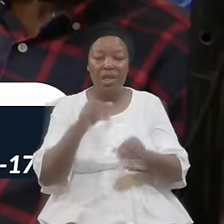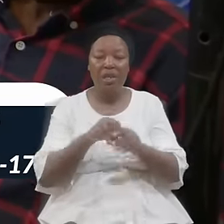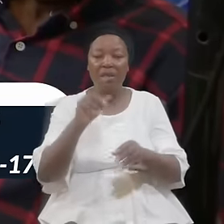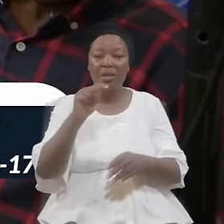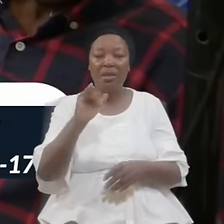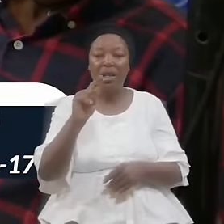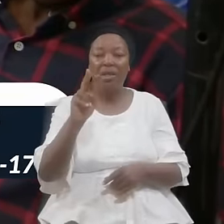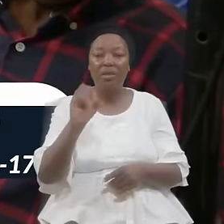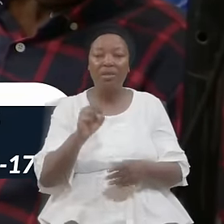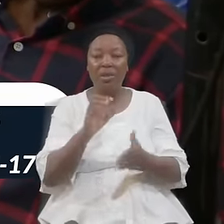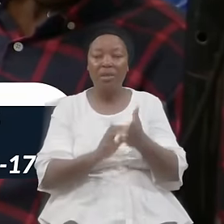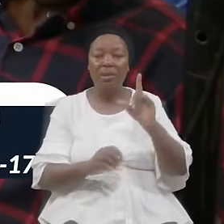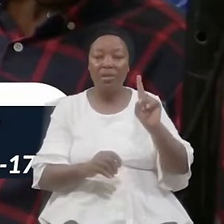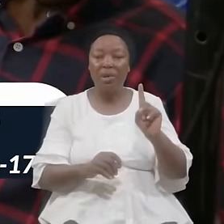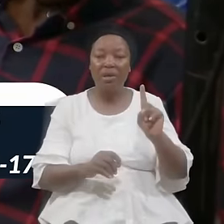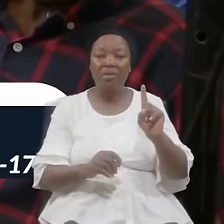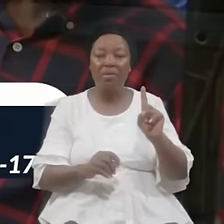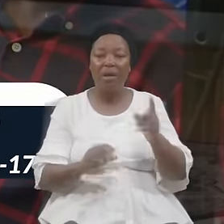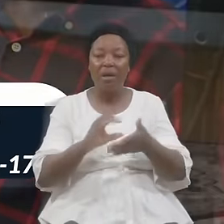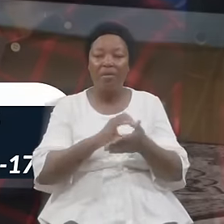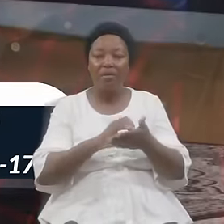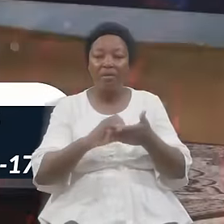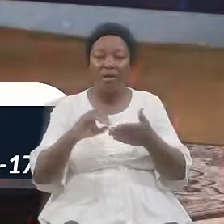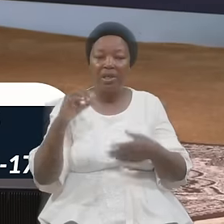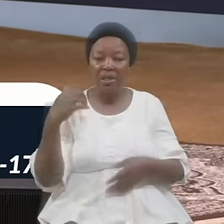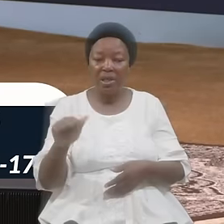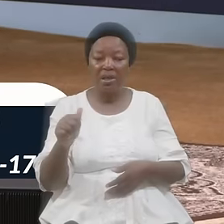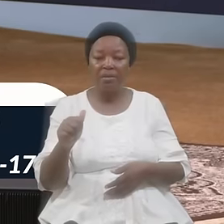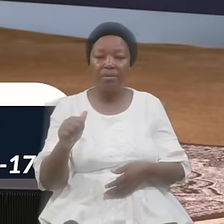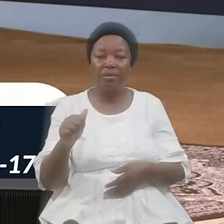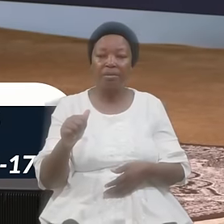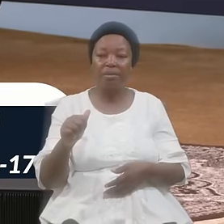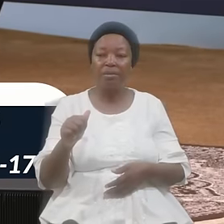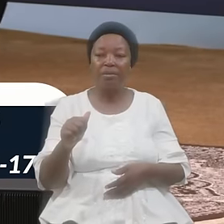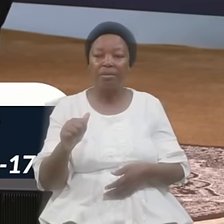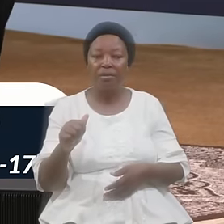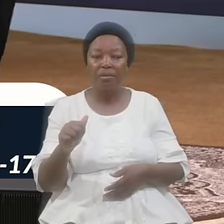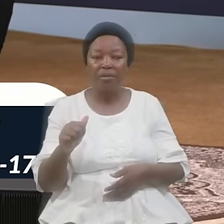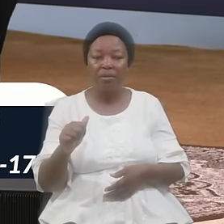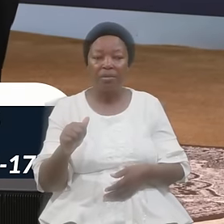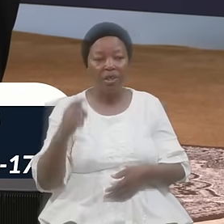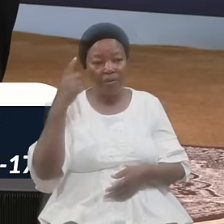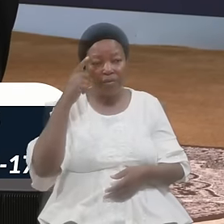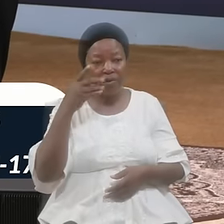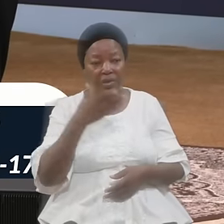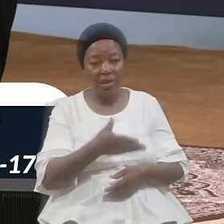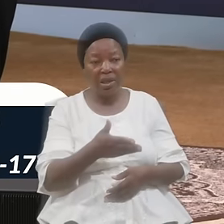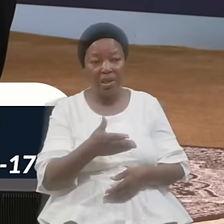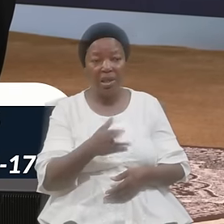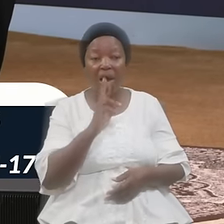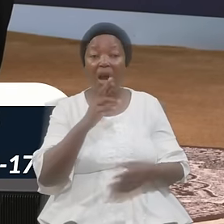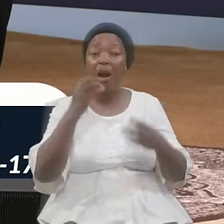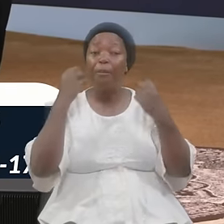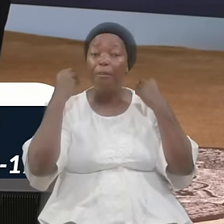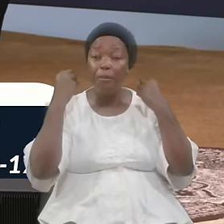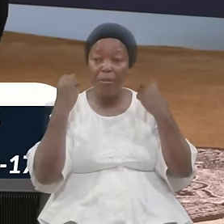Chapter One Reading From Verse Ten For There Are